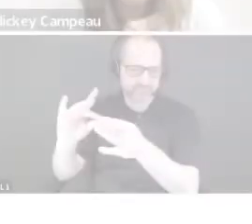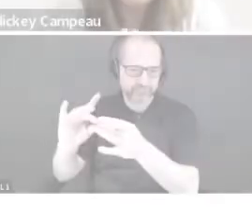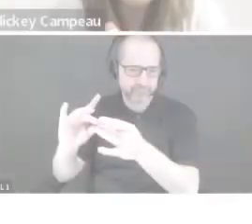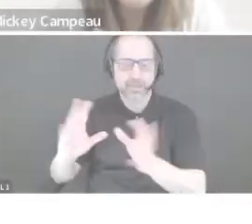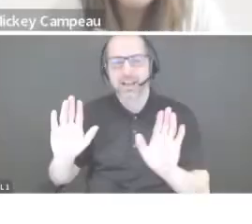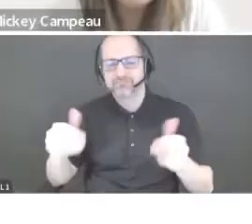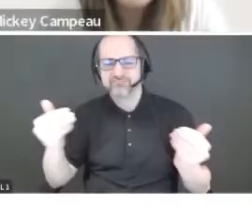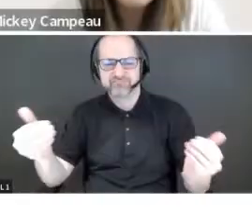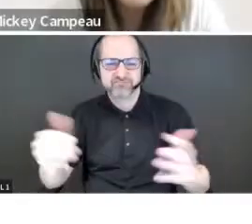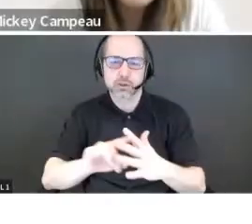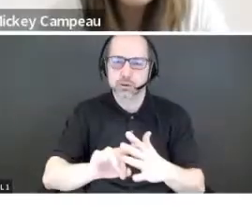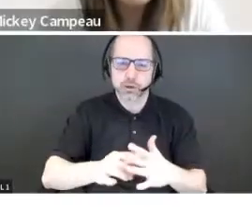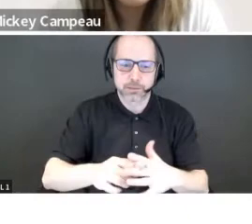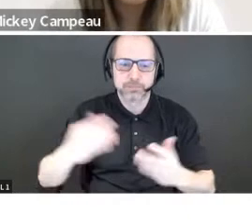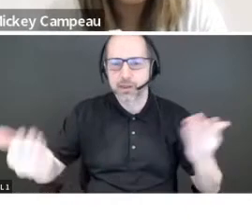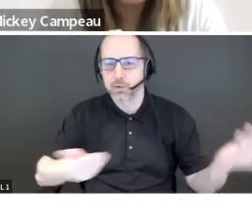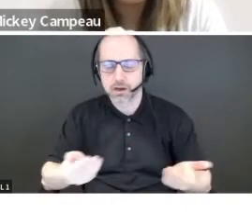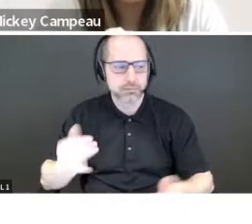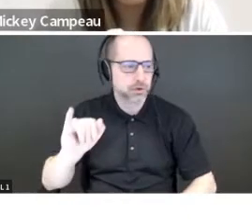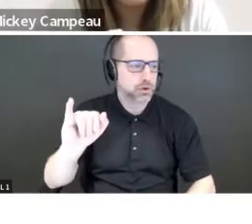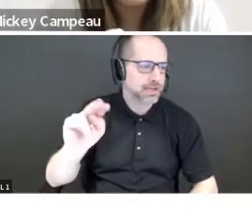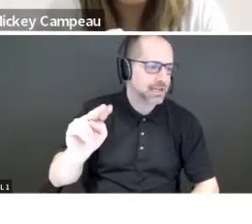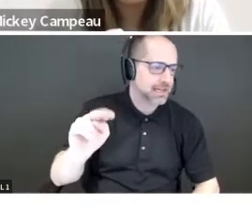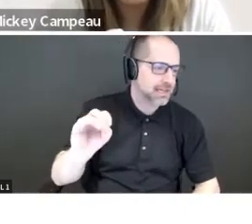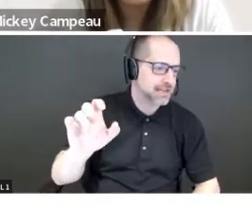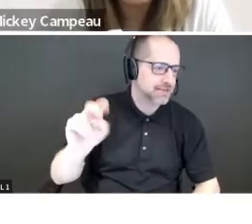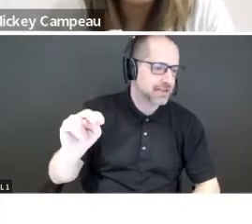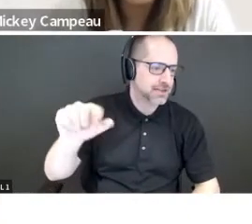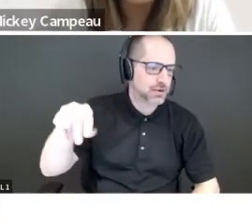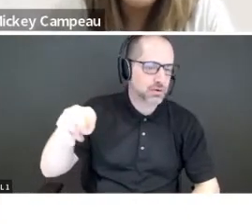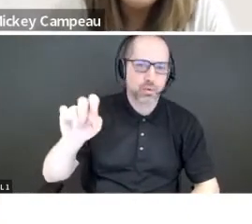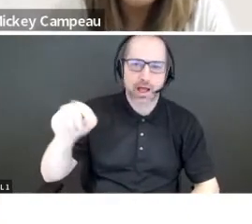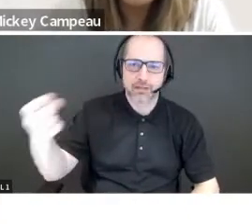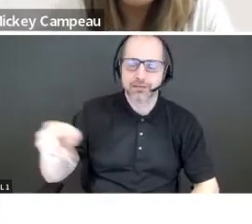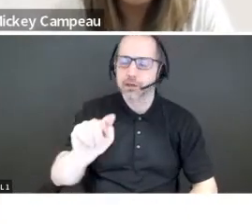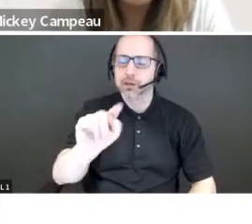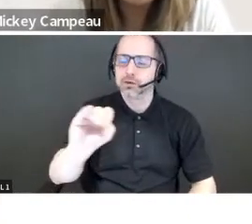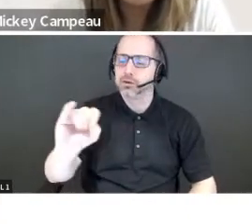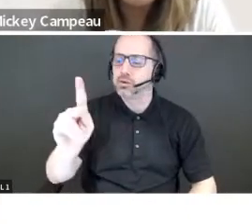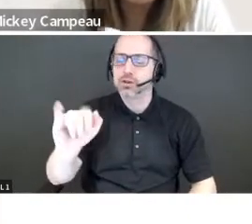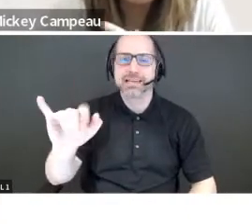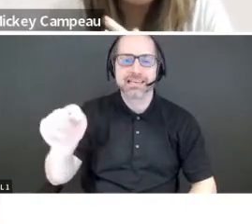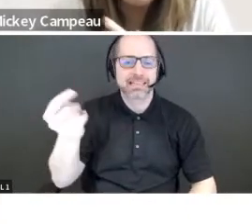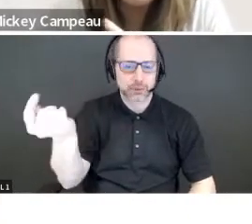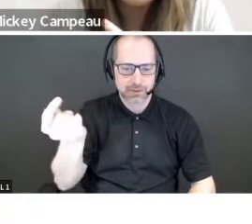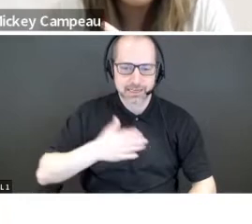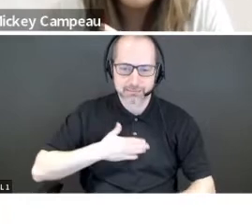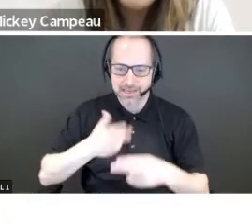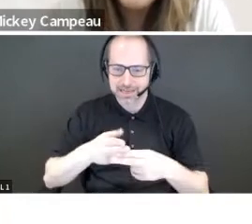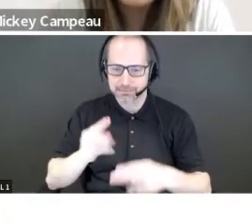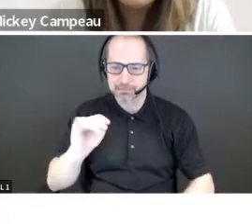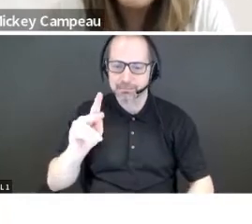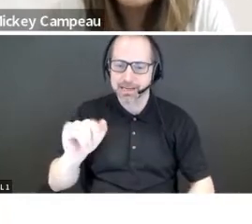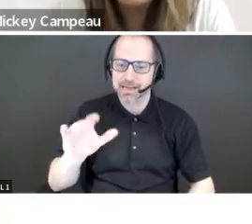Welcome to Innovation Guelph presents Toolkit Tuesday. I'm Mickey Campo, I'm the Program Manager